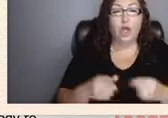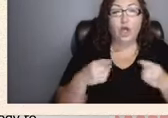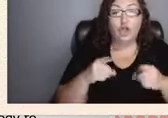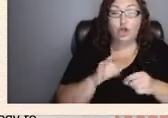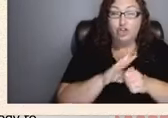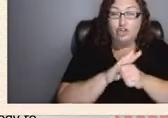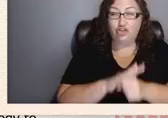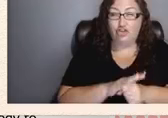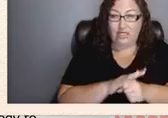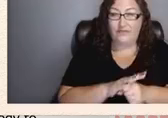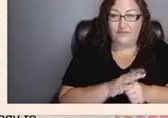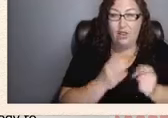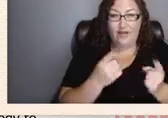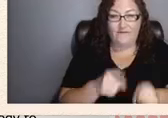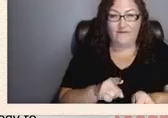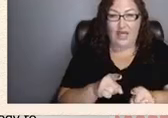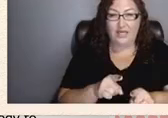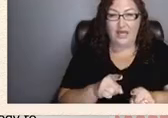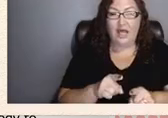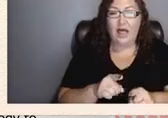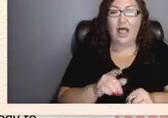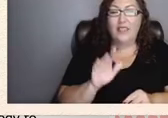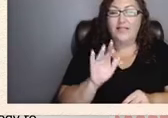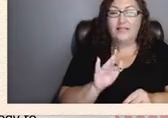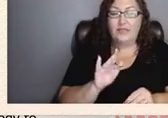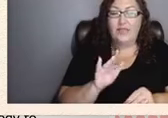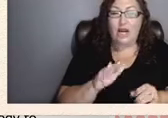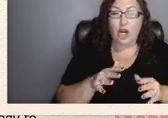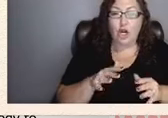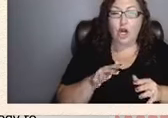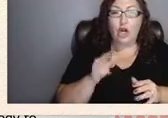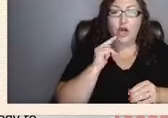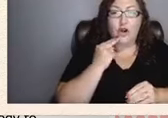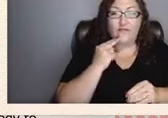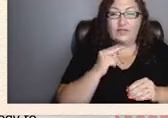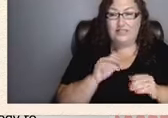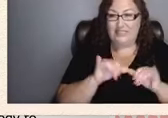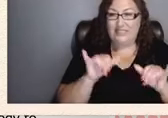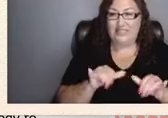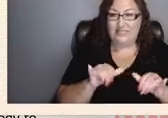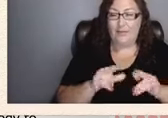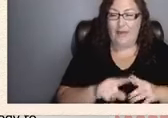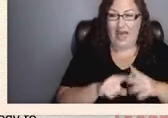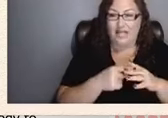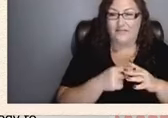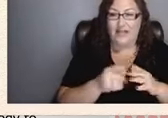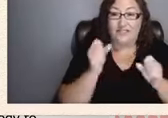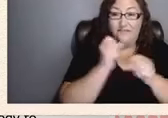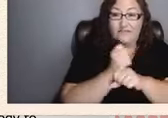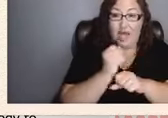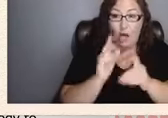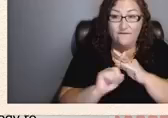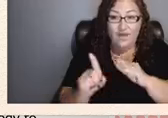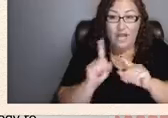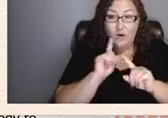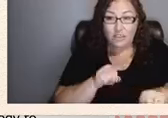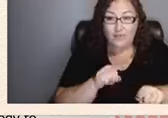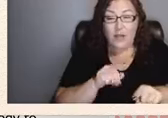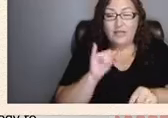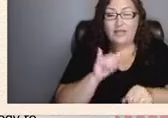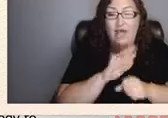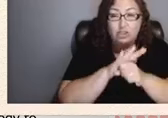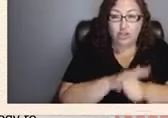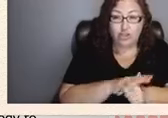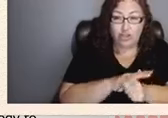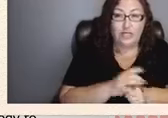sympathetic nervous system activates the fight or flight response the stress hormone cortisol is